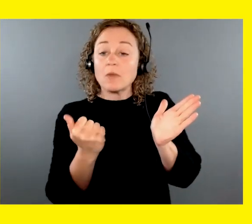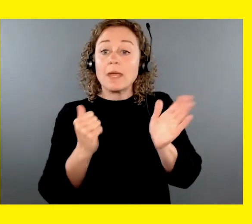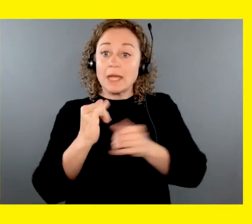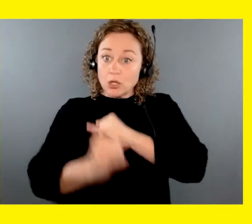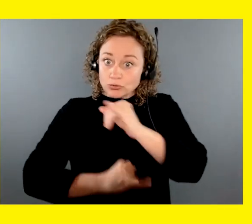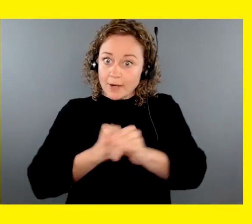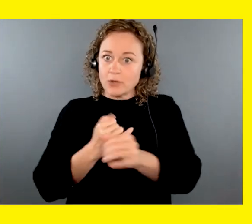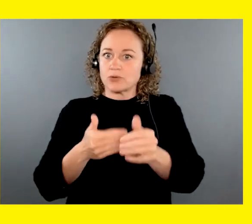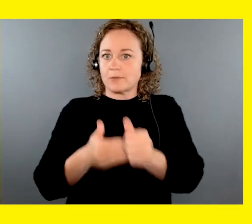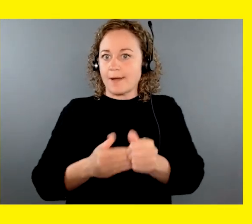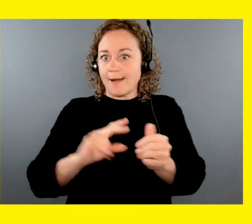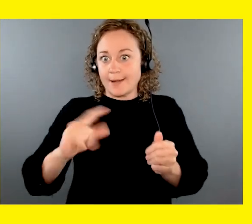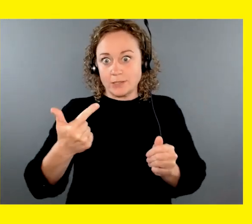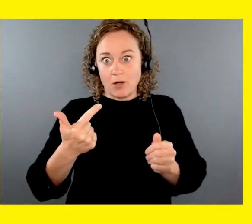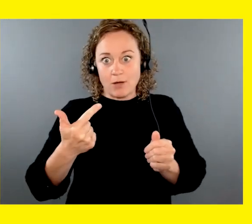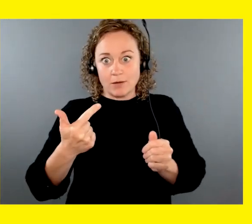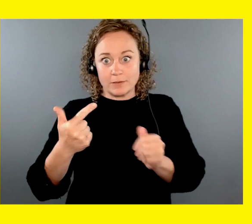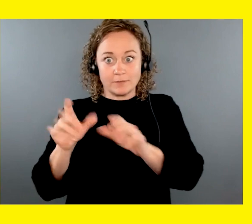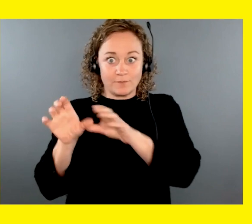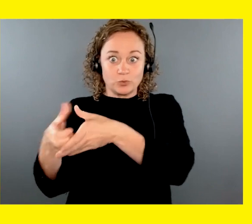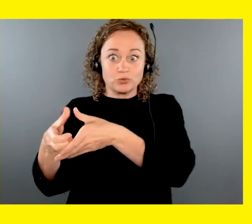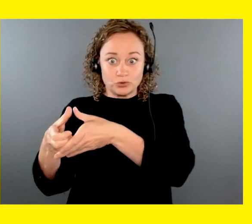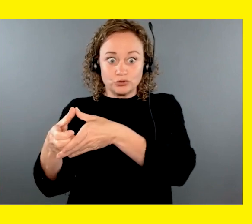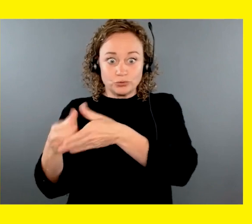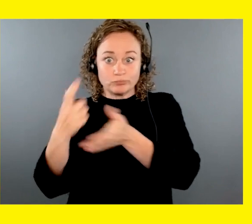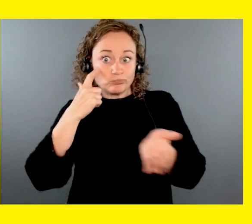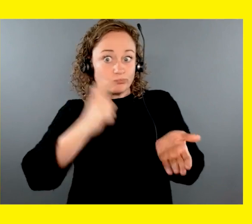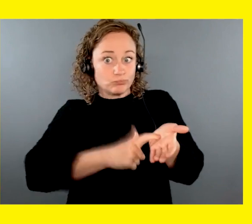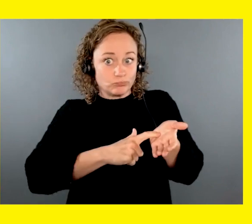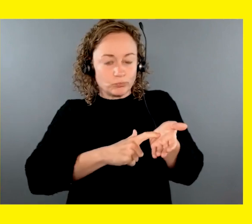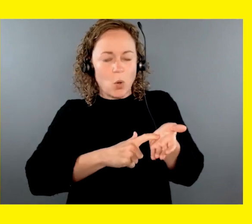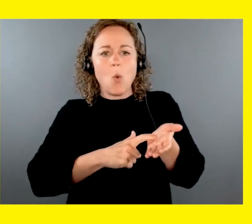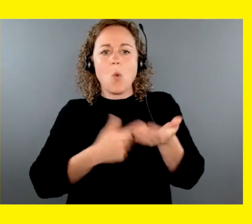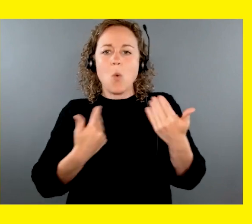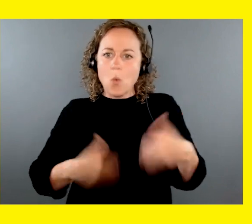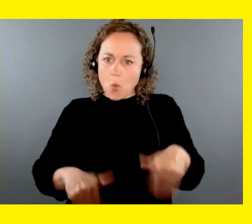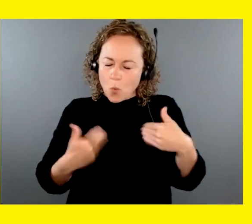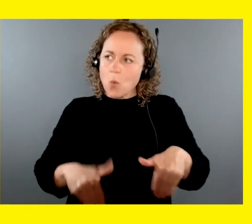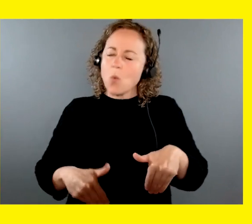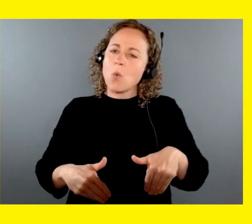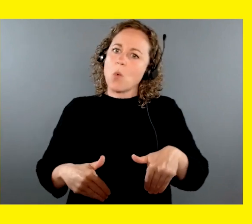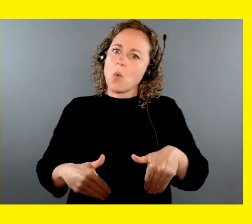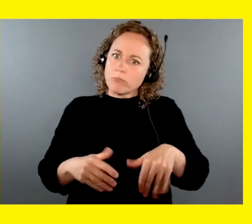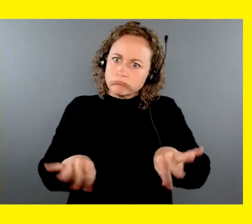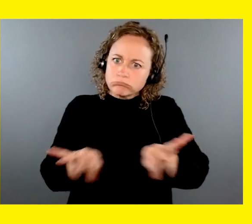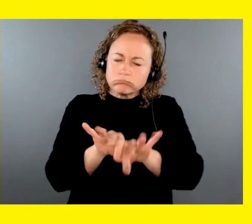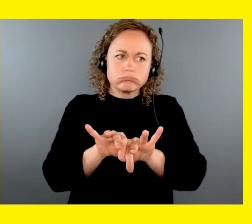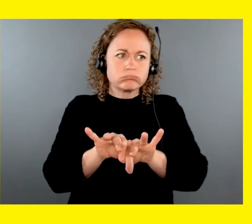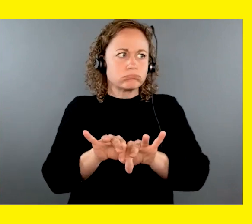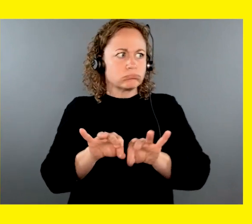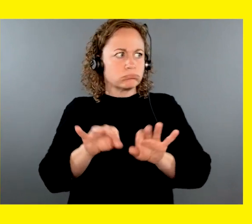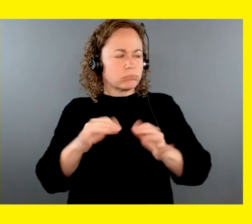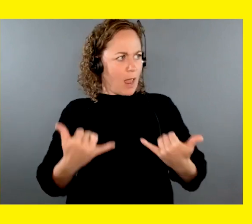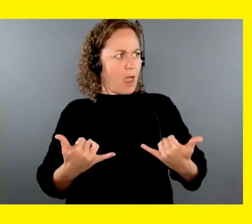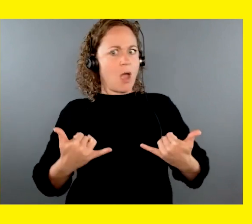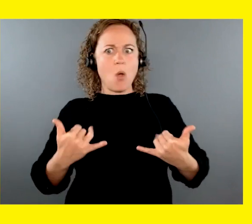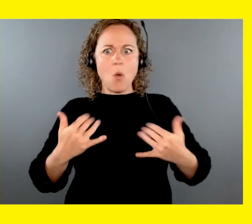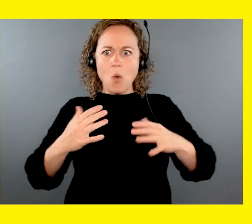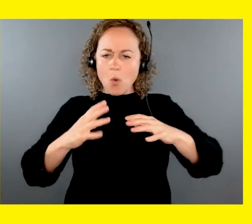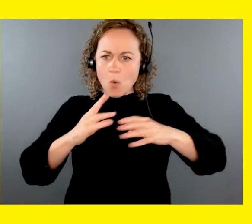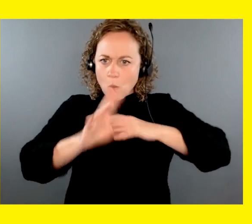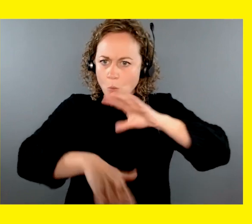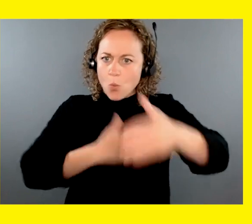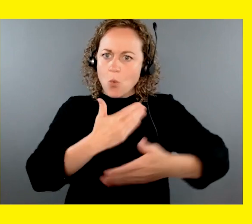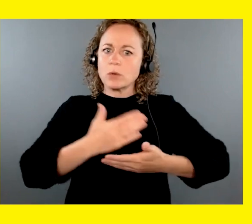by the International Guide Dog Federation. Really important milestone for us and our program. It's about a commitment to global standards of